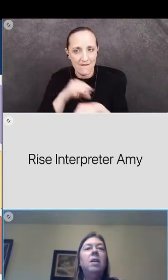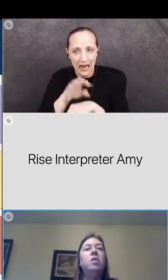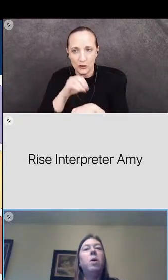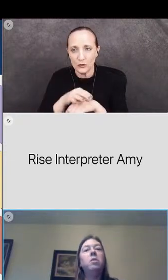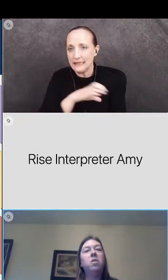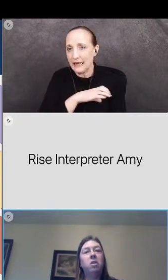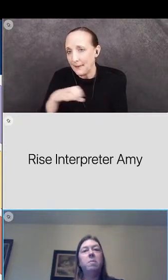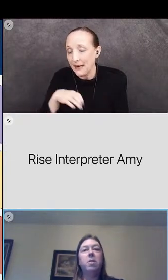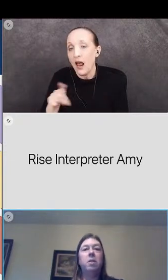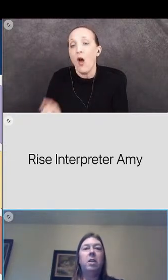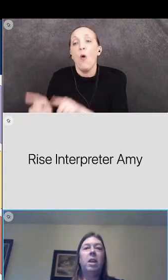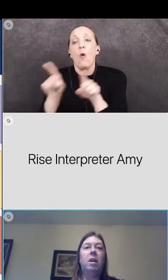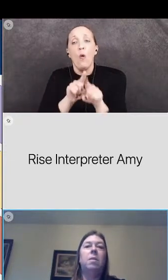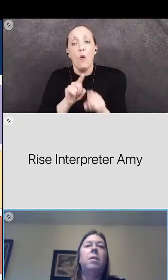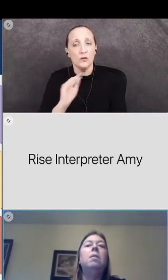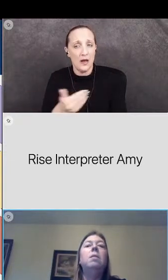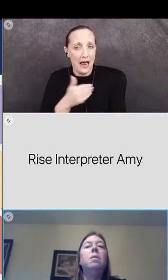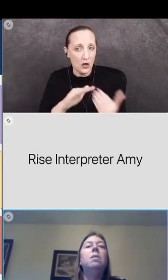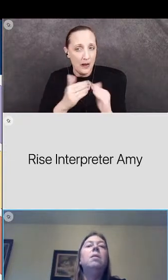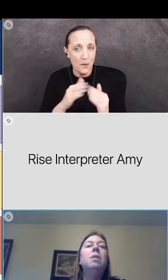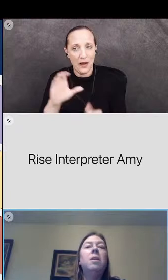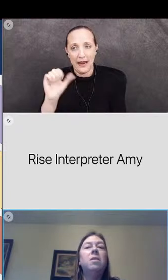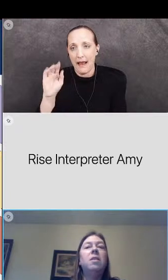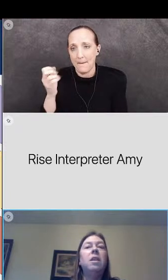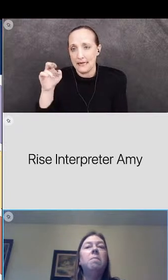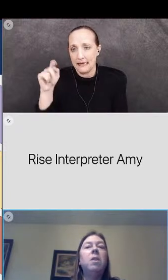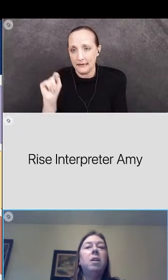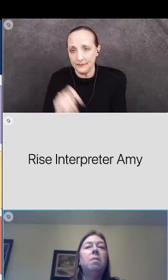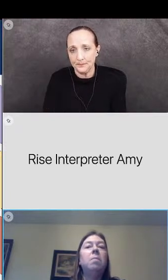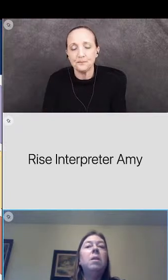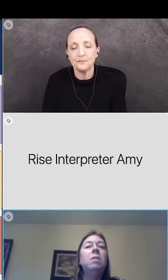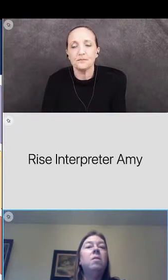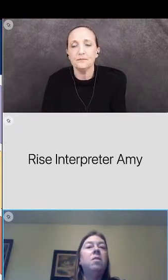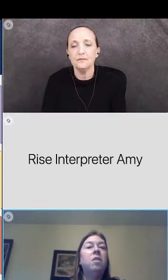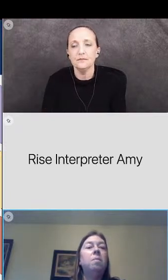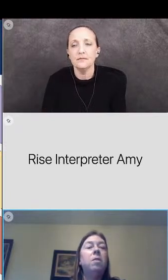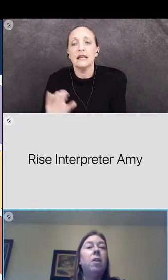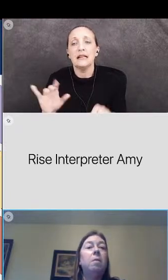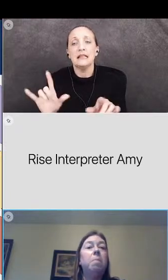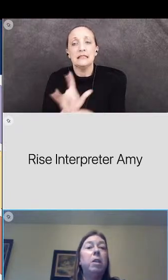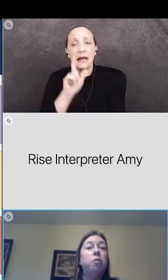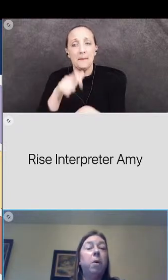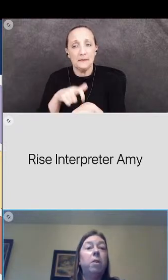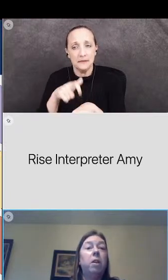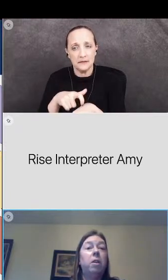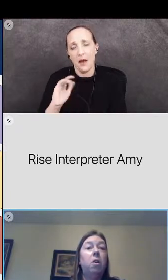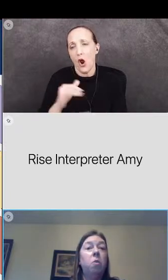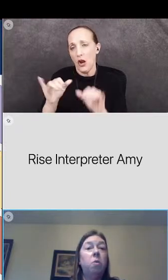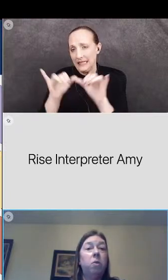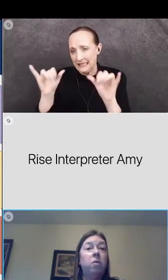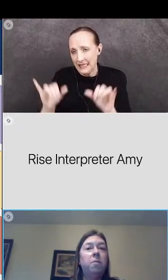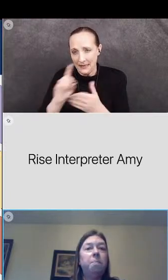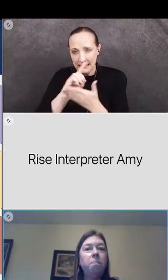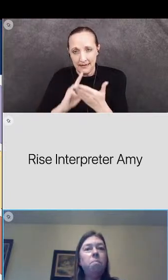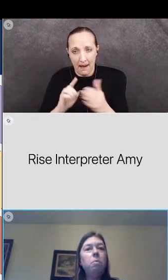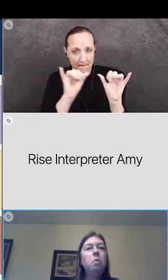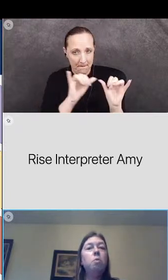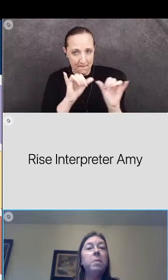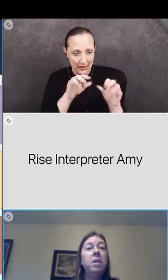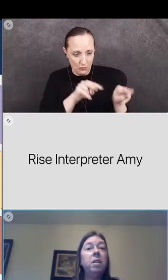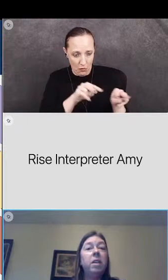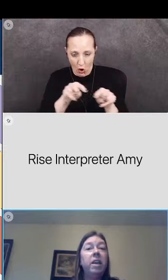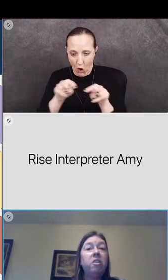committee as well as our community cabinet at the same time the system design benchmarking cohorts